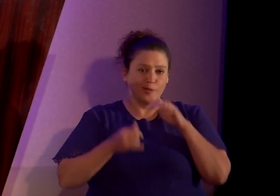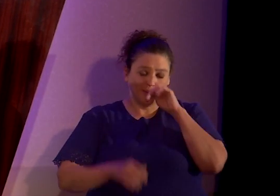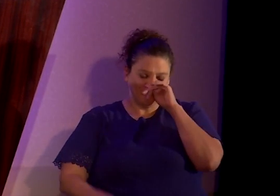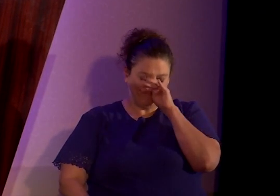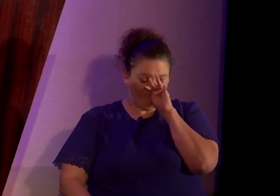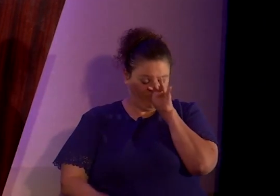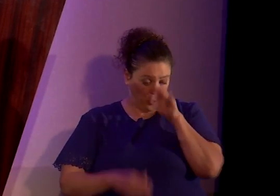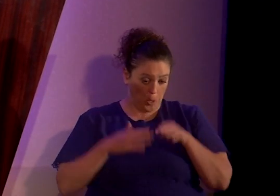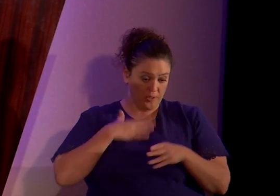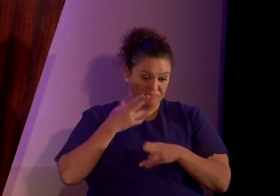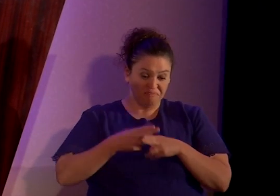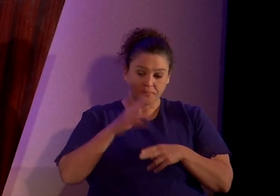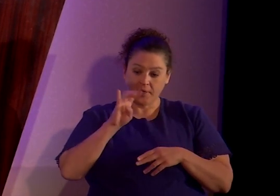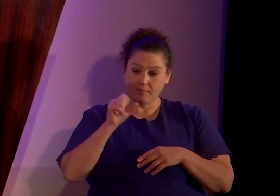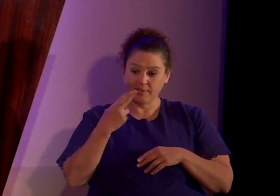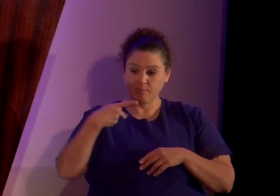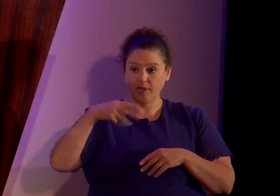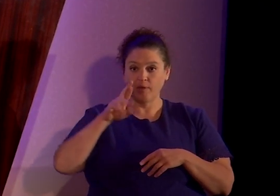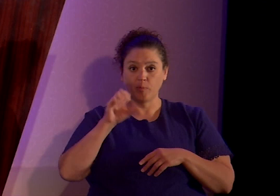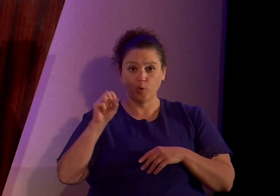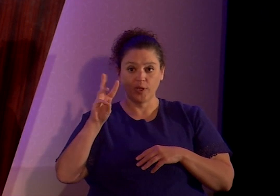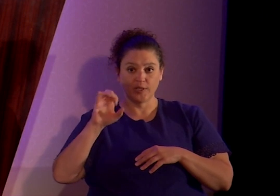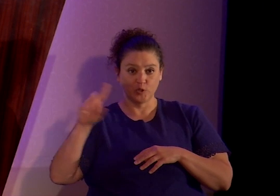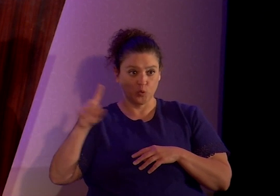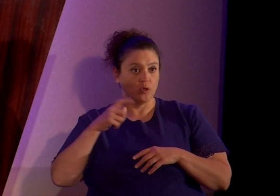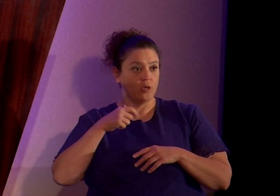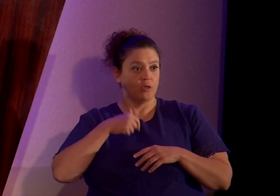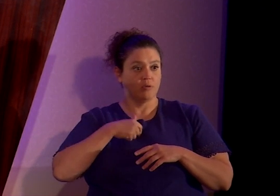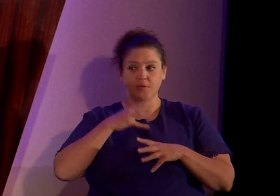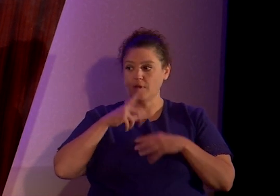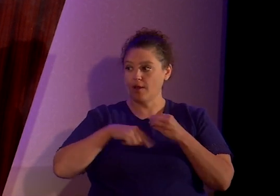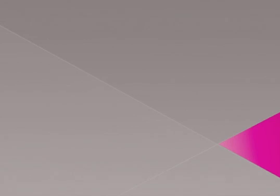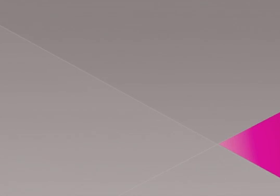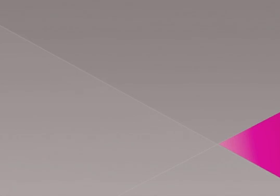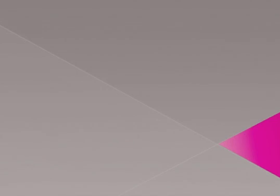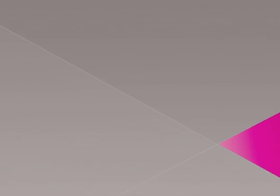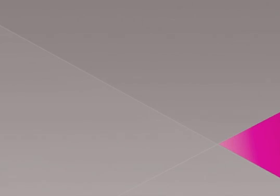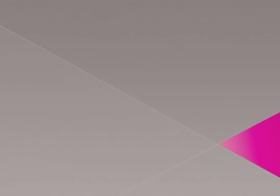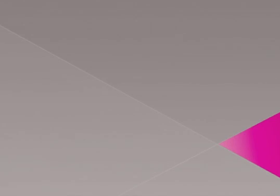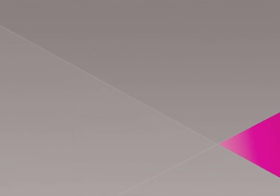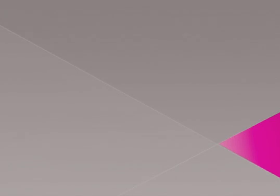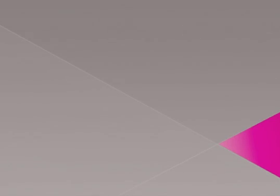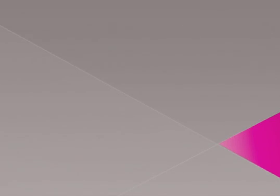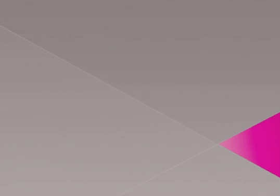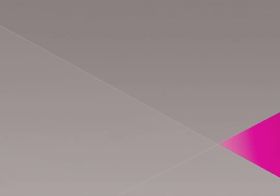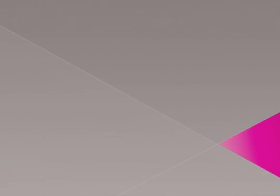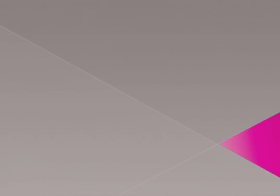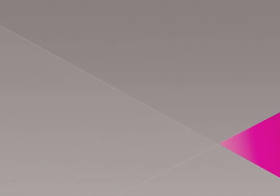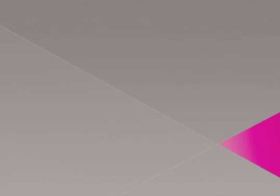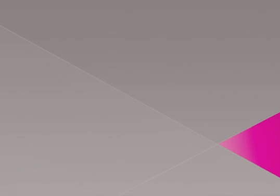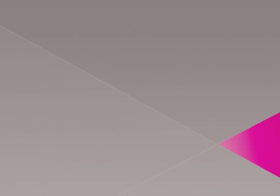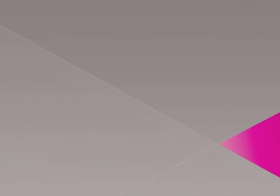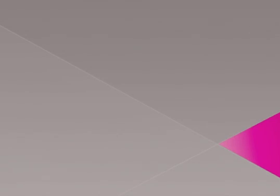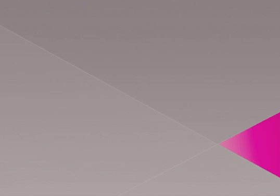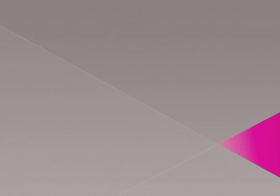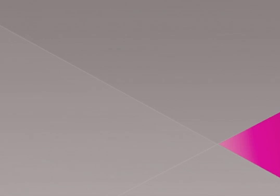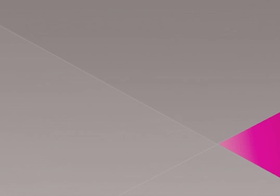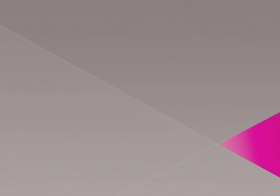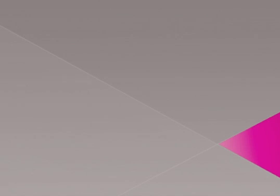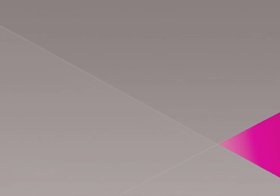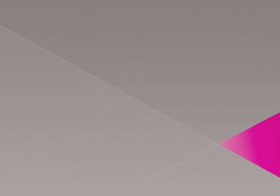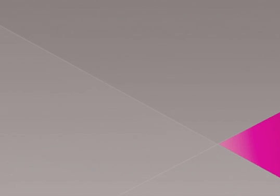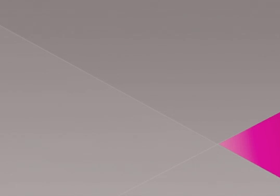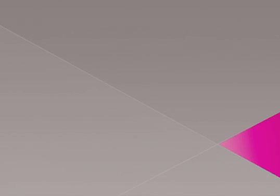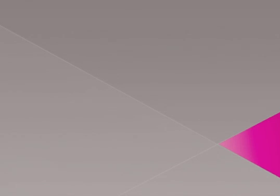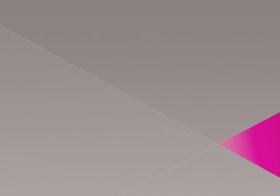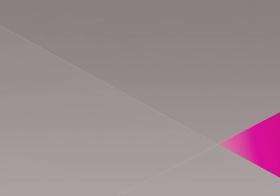Presswood, as Jamila said. My talk is on the closet, coming out, and the consequences. It's basically my personal